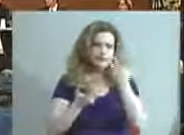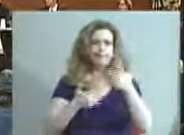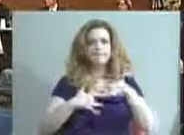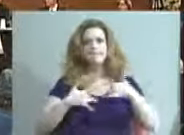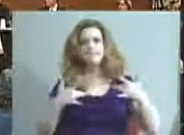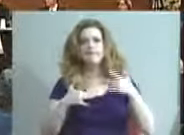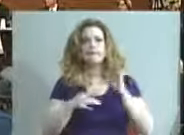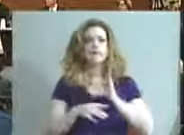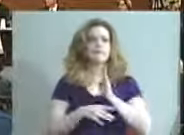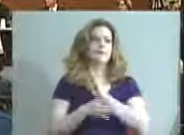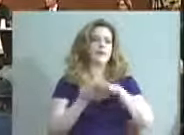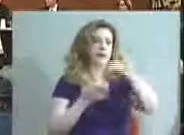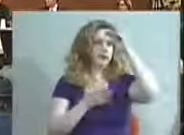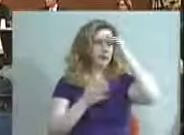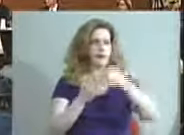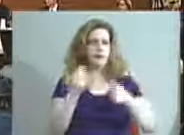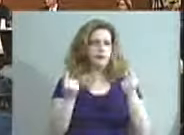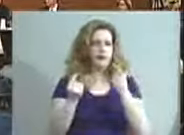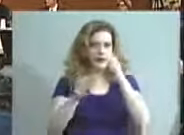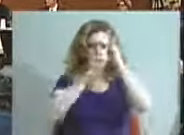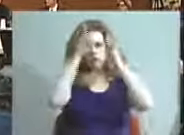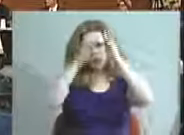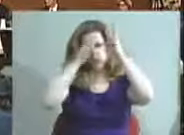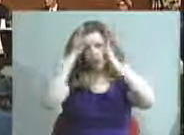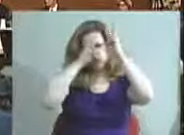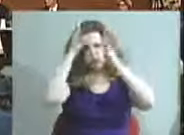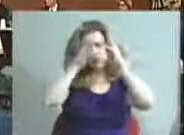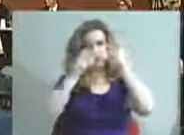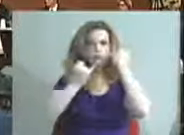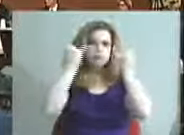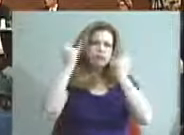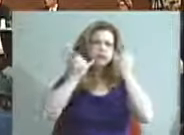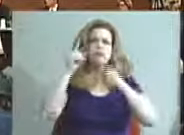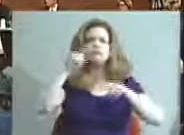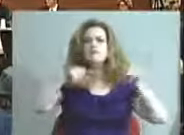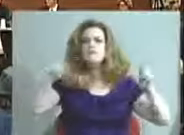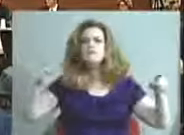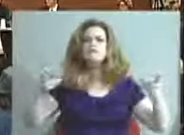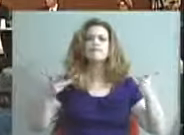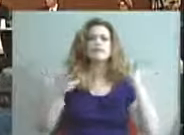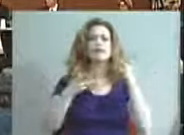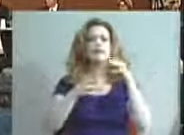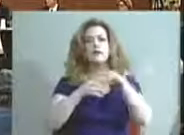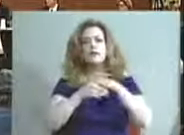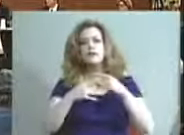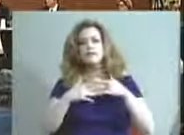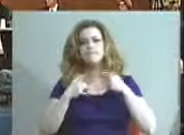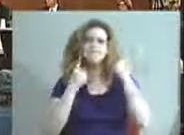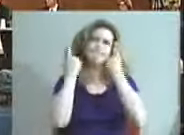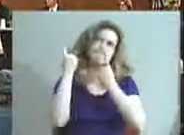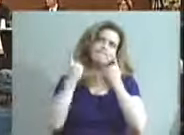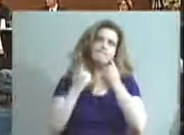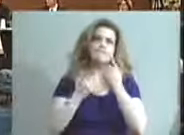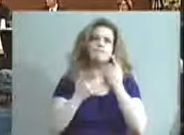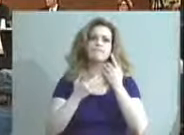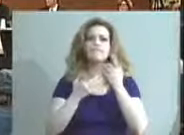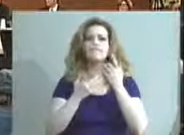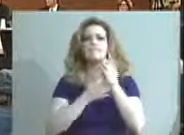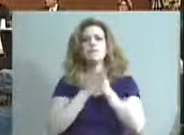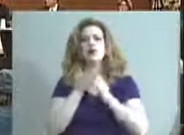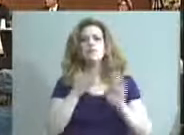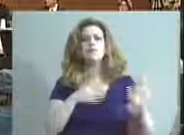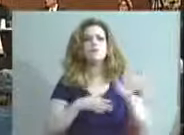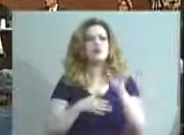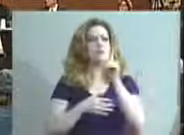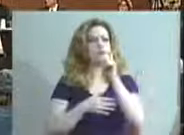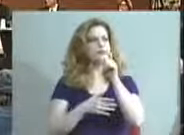a brainstorming session really on ideas that are coming into consideration for some of the schools that still